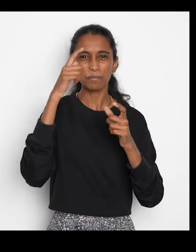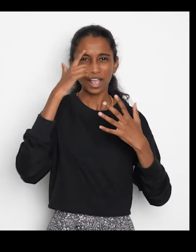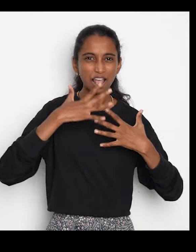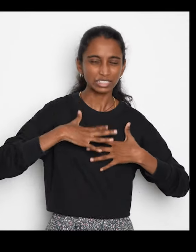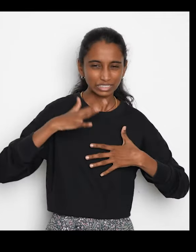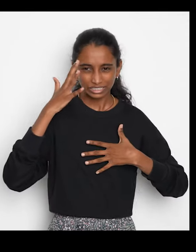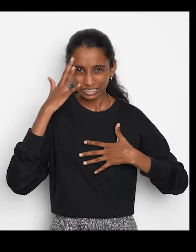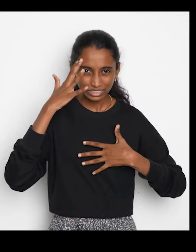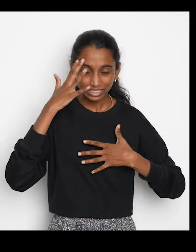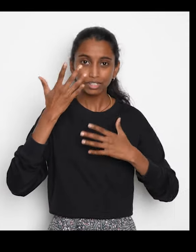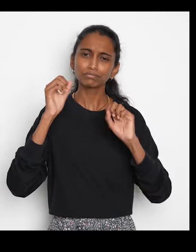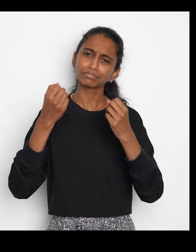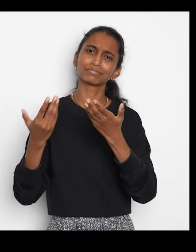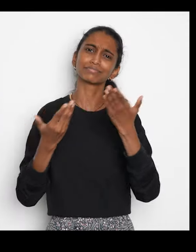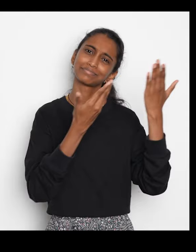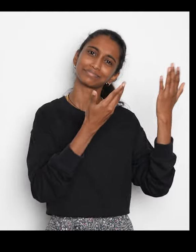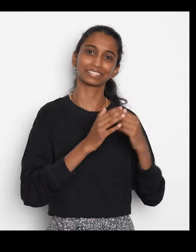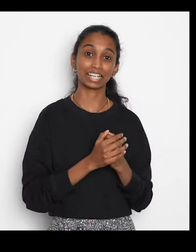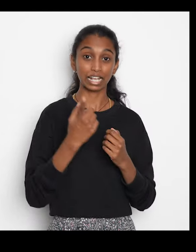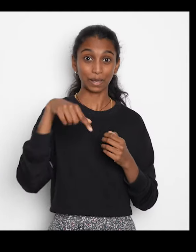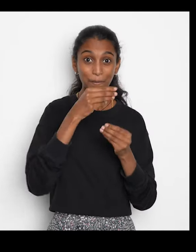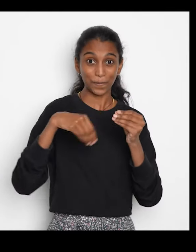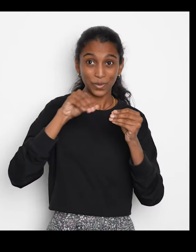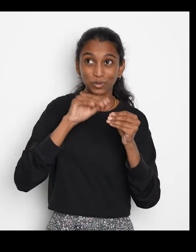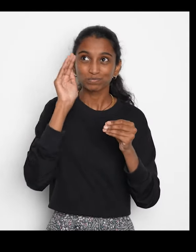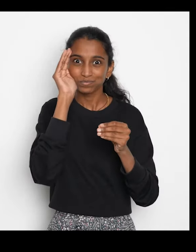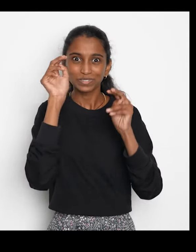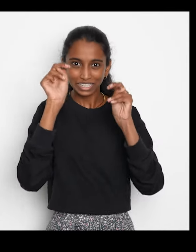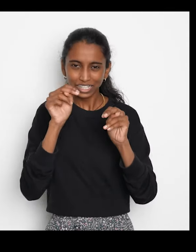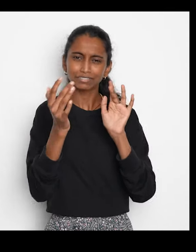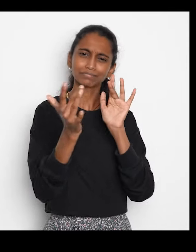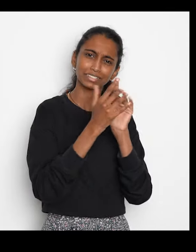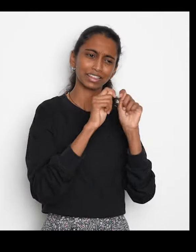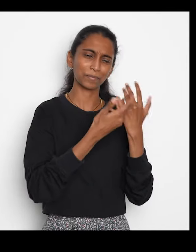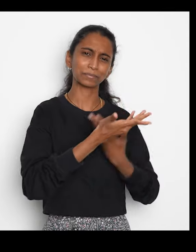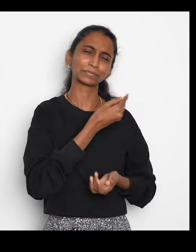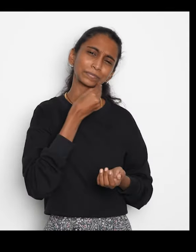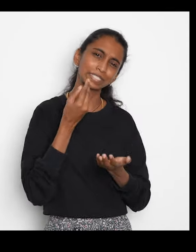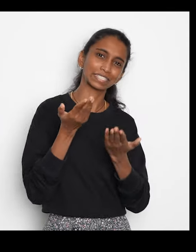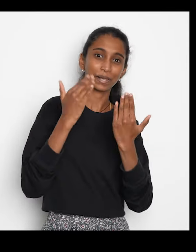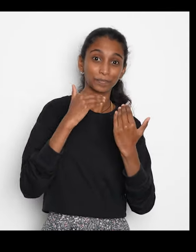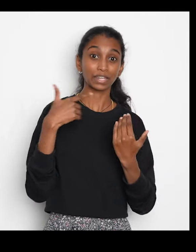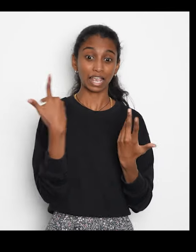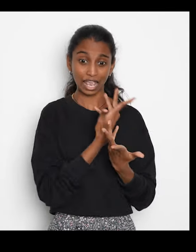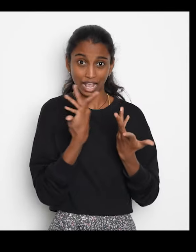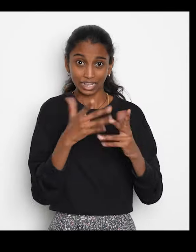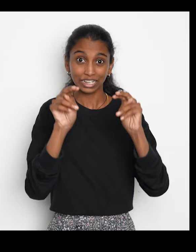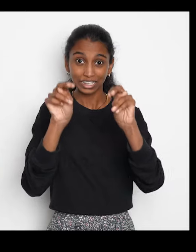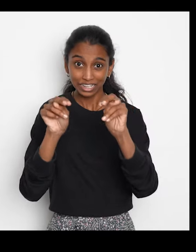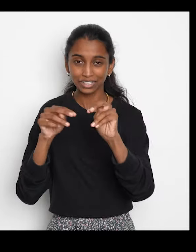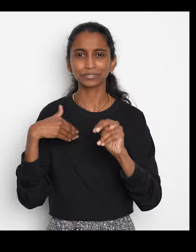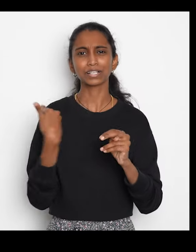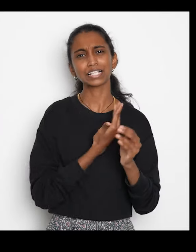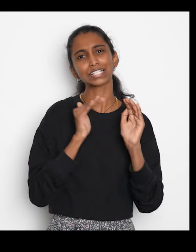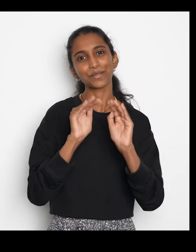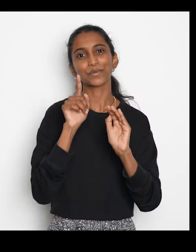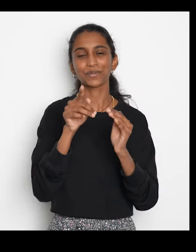please connect with the team to find out more we are available at any point to assist you